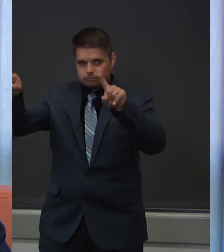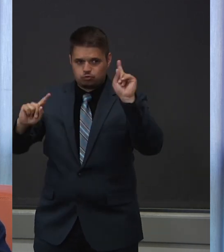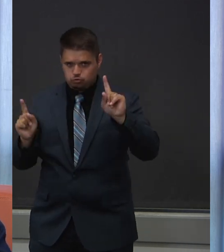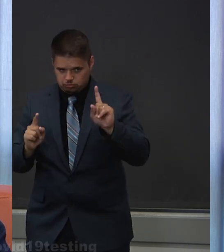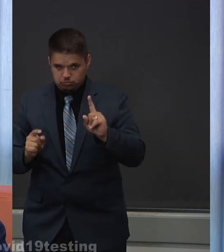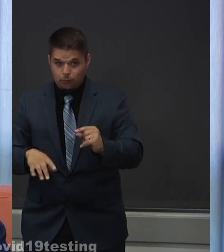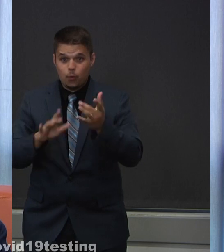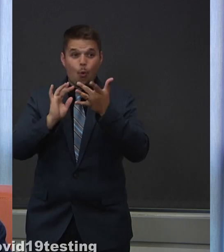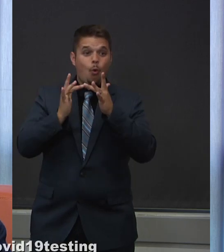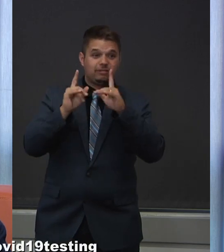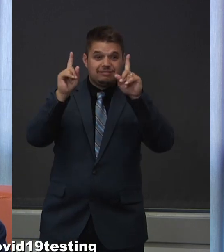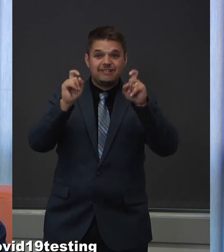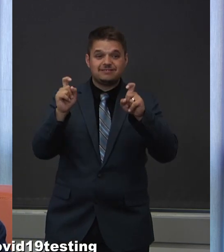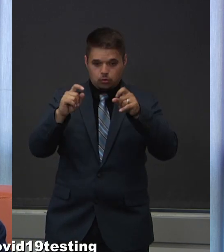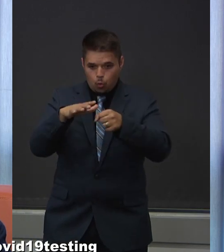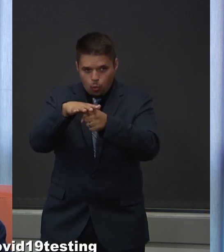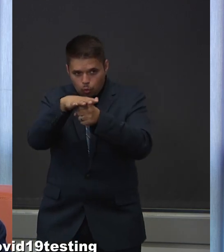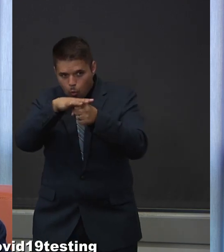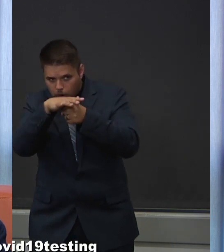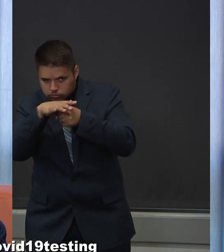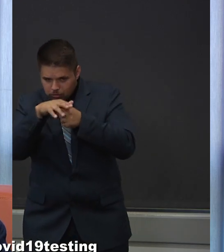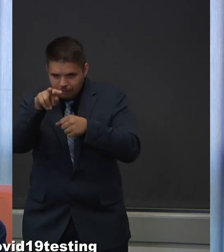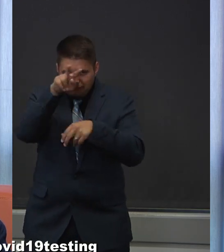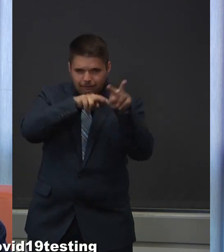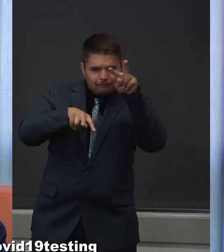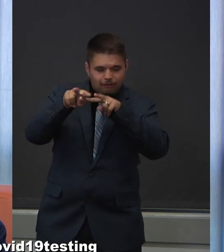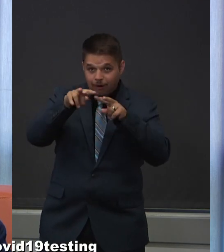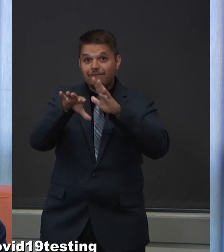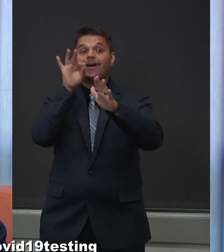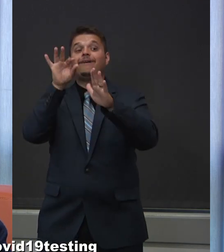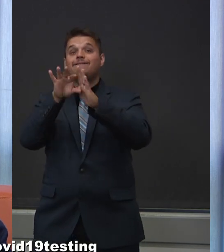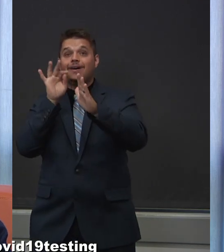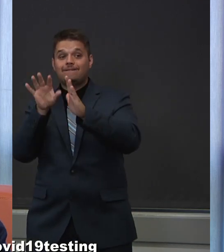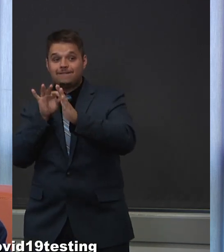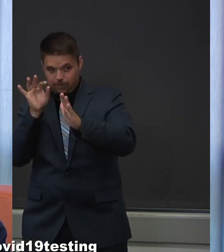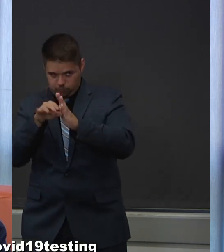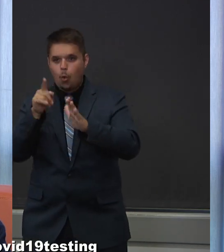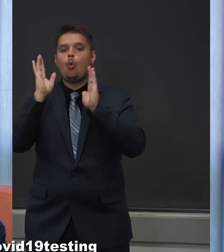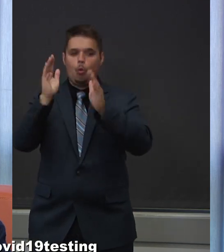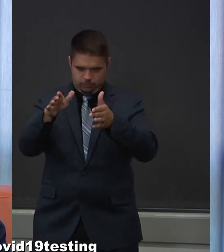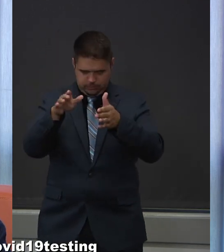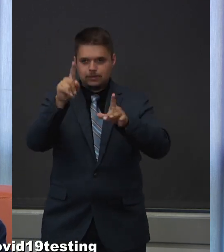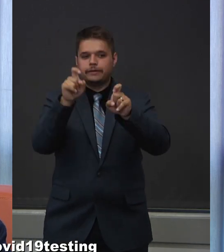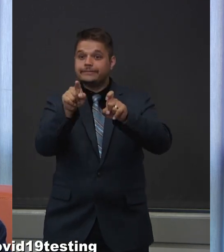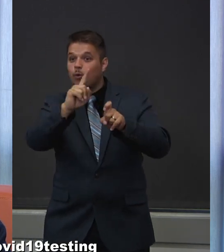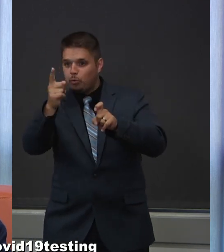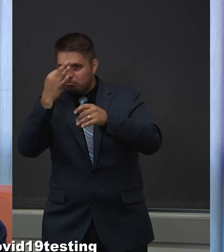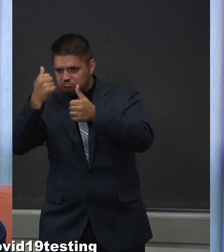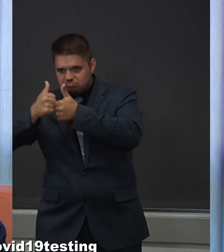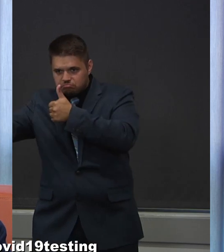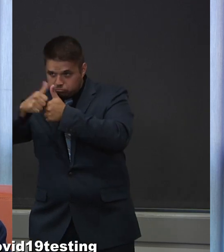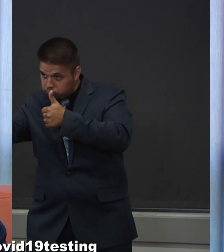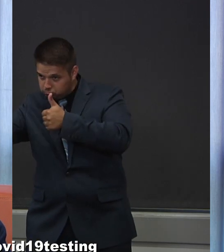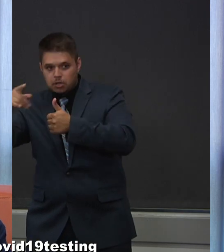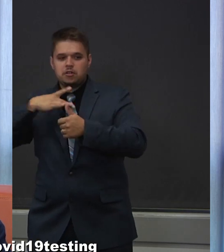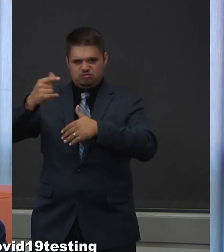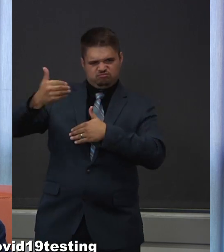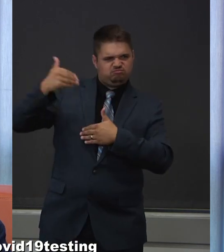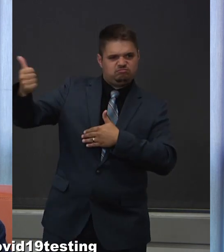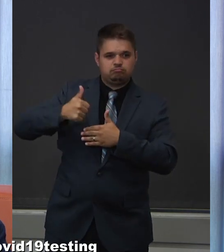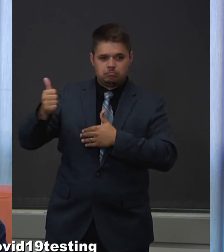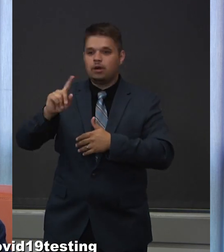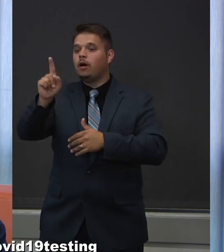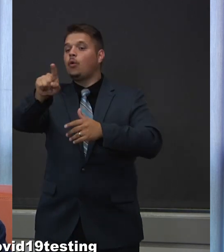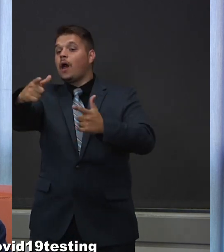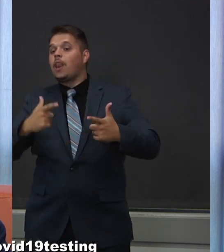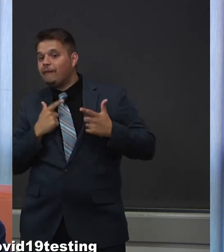give you some information about sites locally that that do testing. And you can then call them and see, given any health insurance